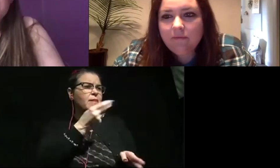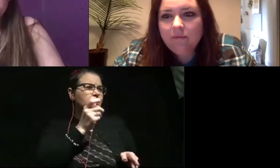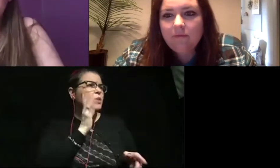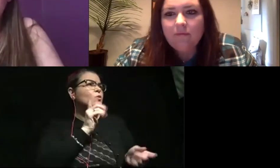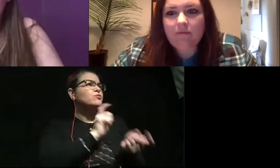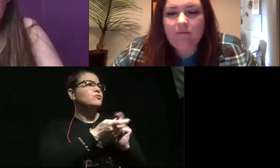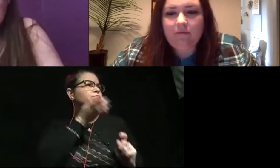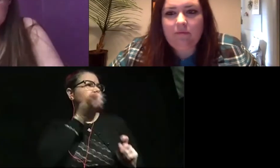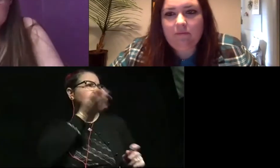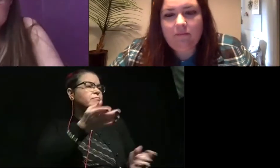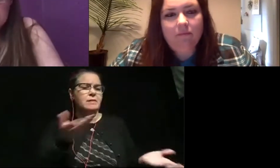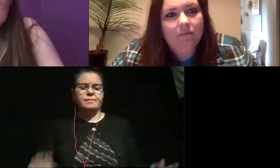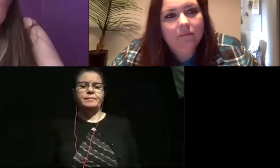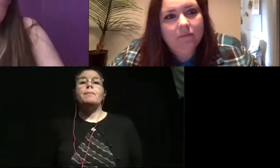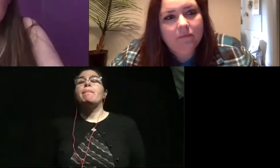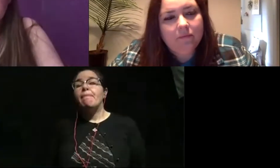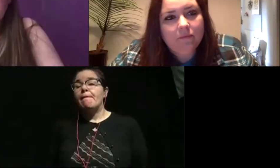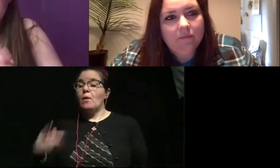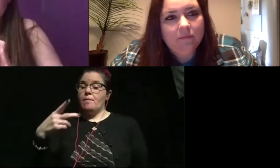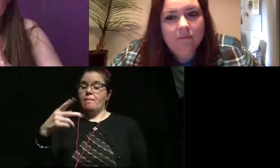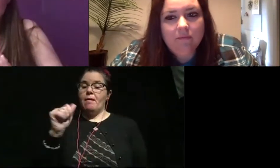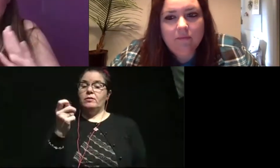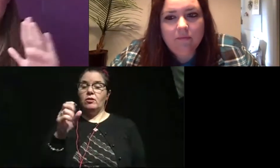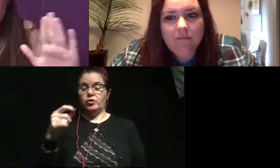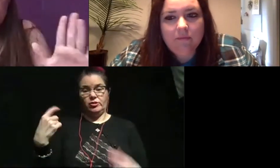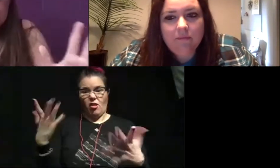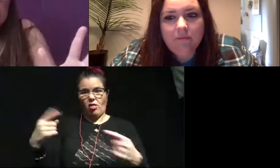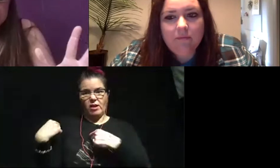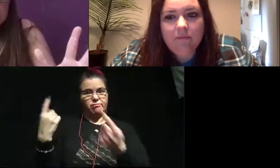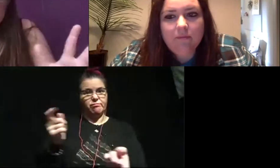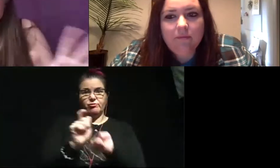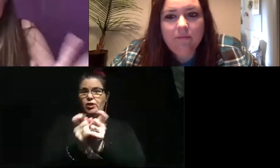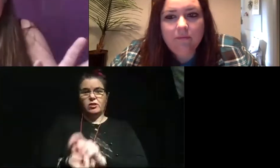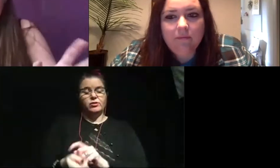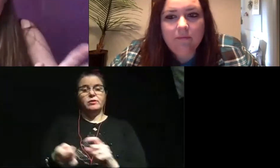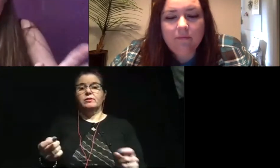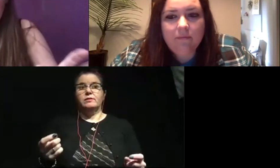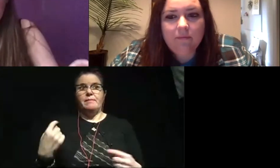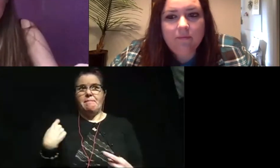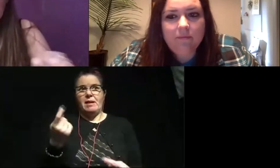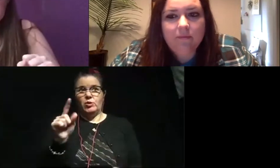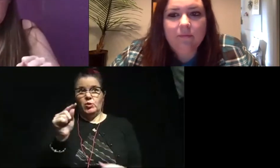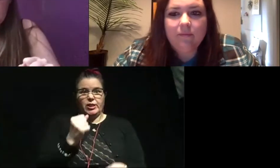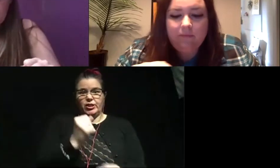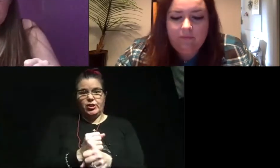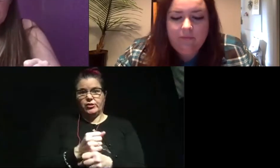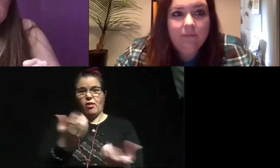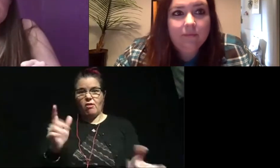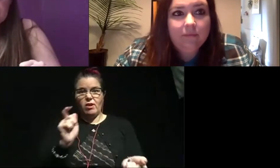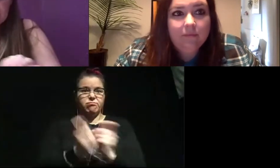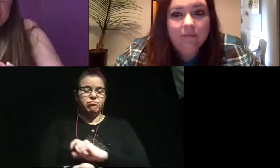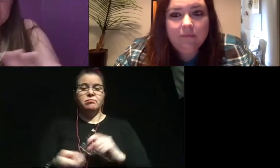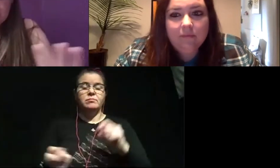That's a really great question. So paleontology has changed so much just in the past 20 years. Okay.